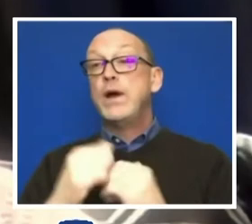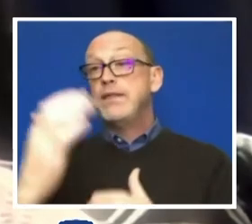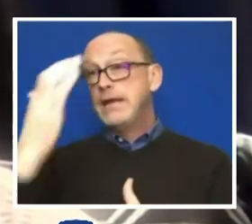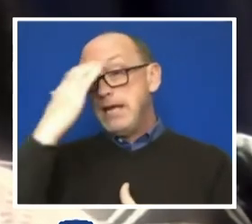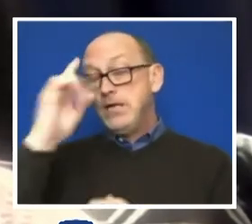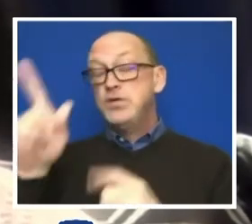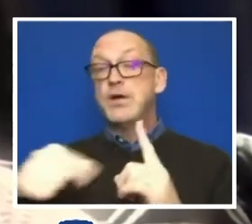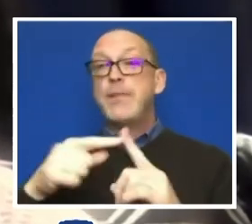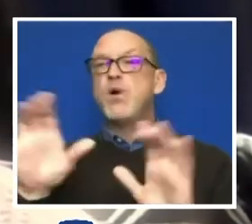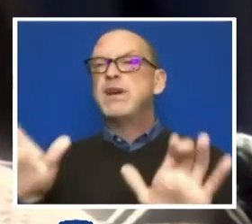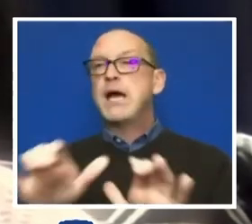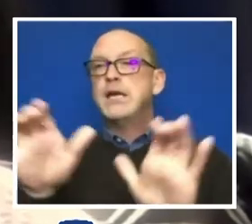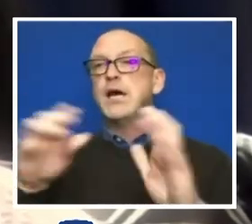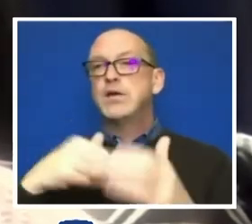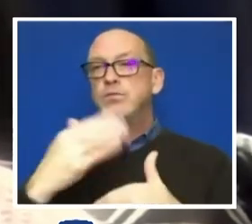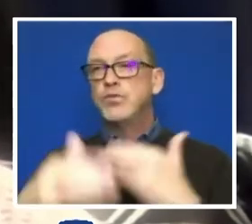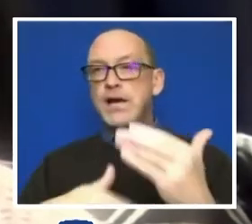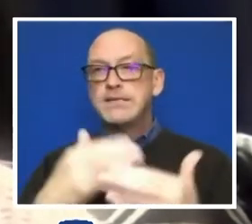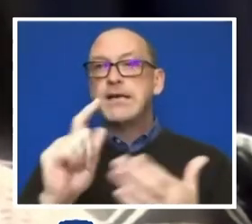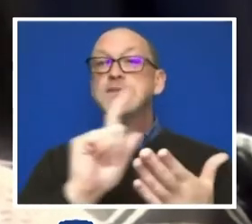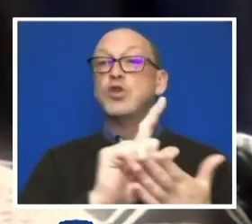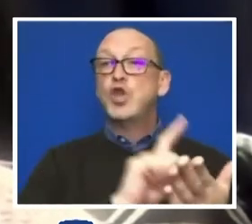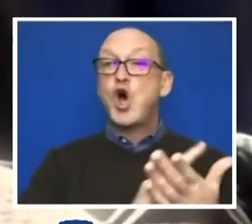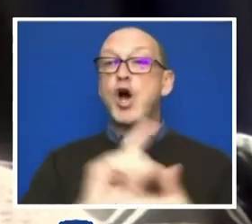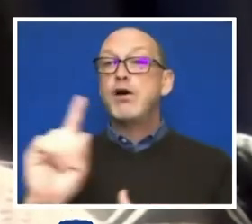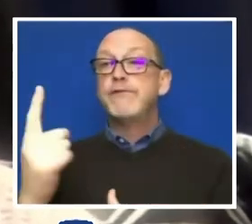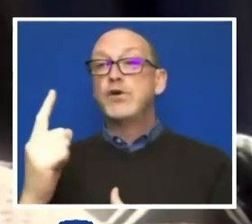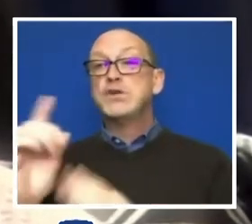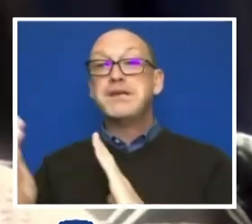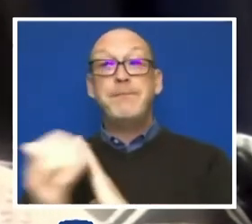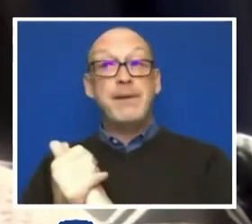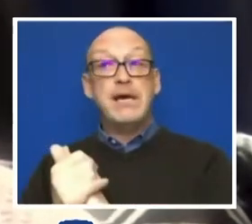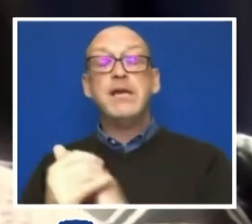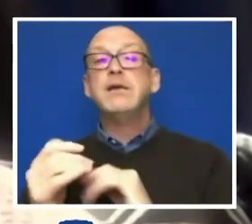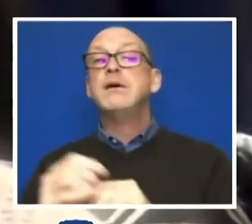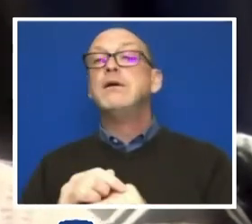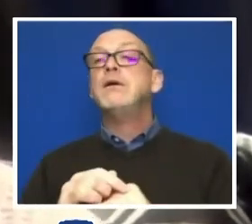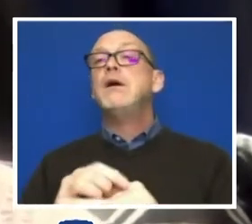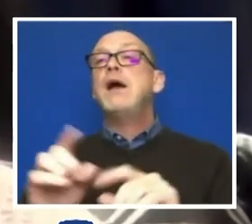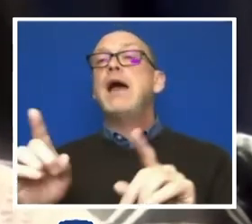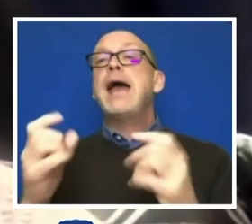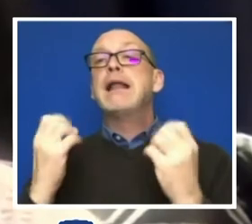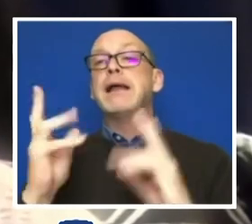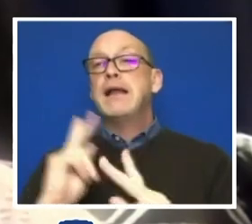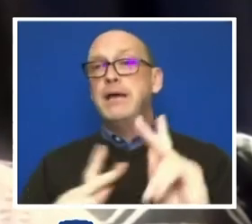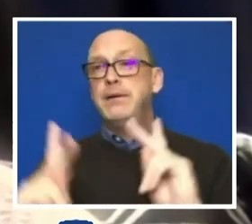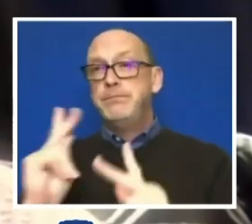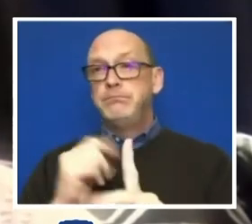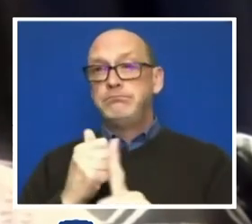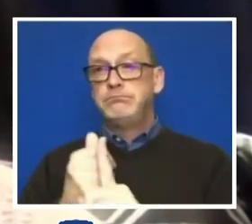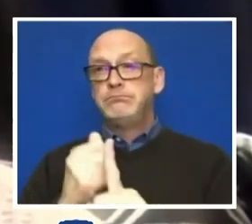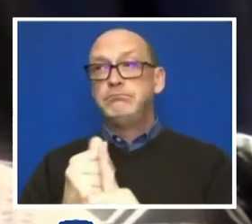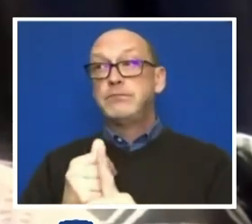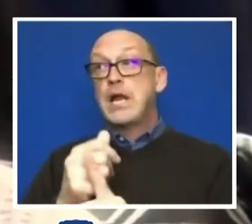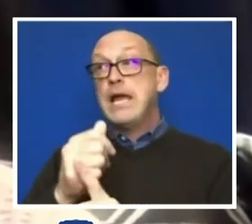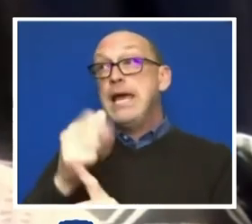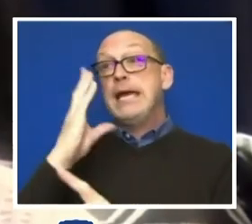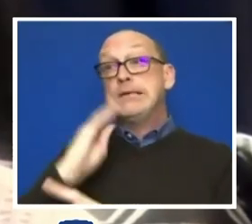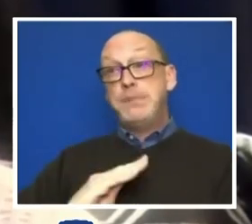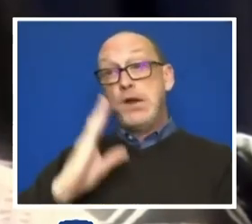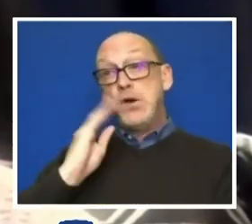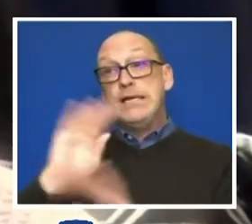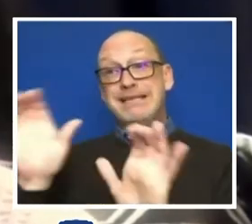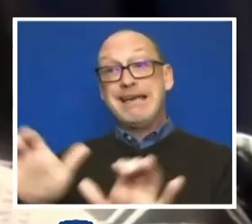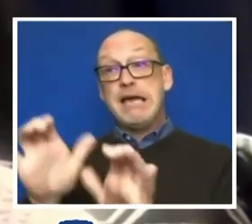processes, law and the First Amendment, enforcement of the code, as well as a lot of people who have been through the conduct process or have lived